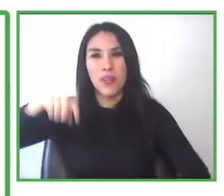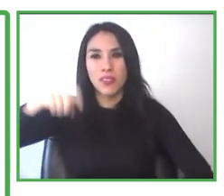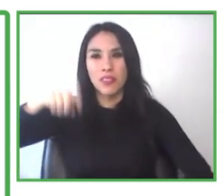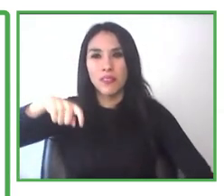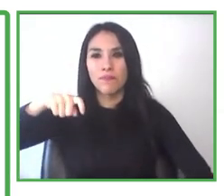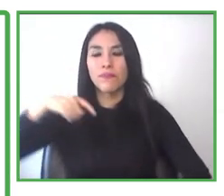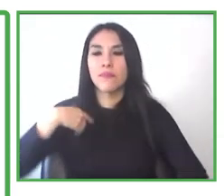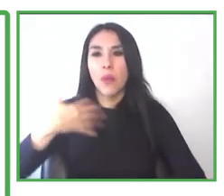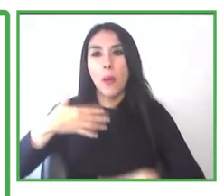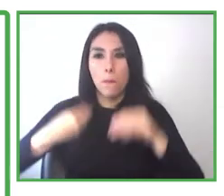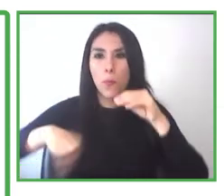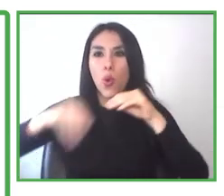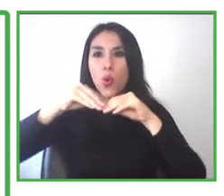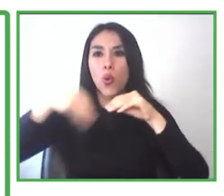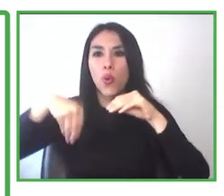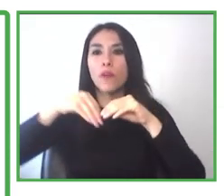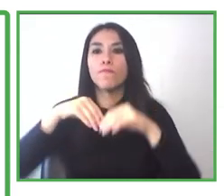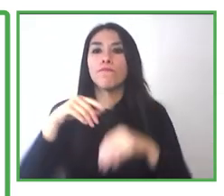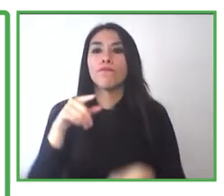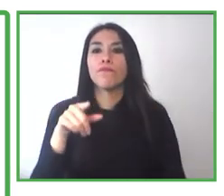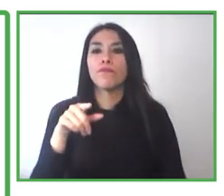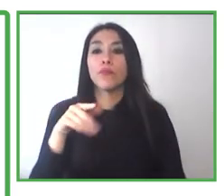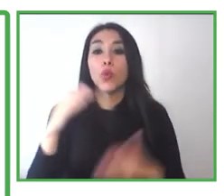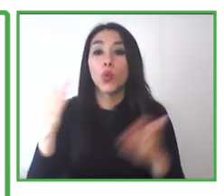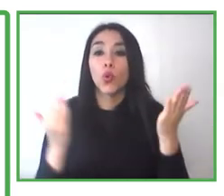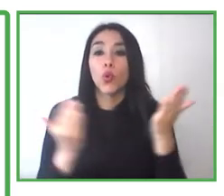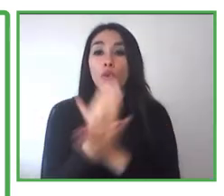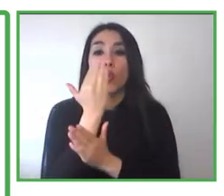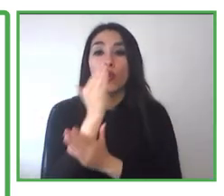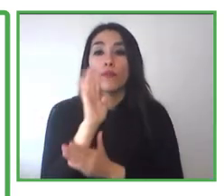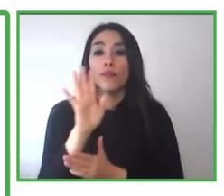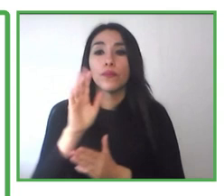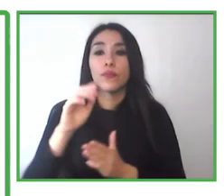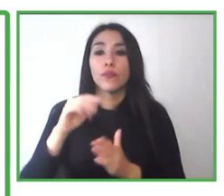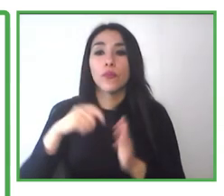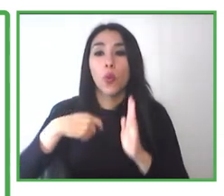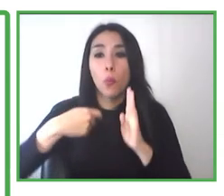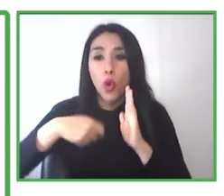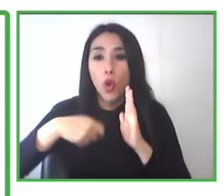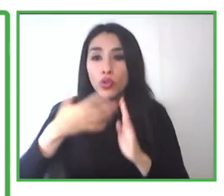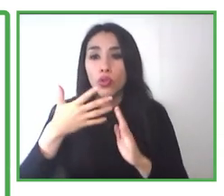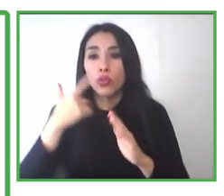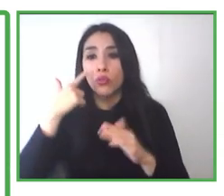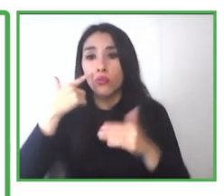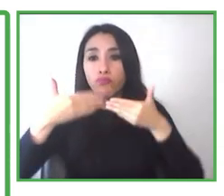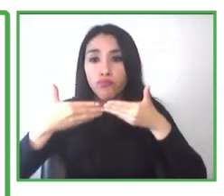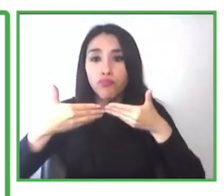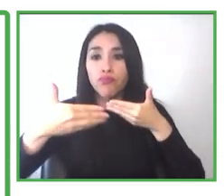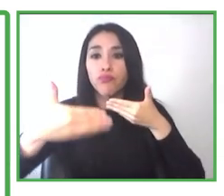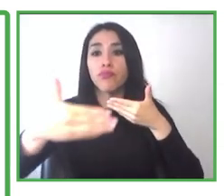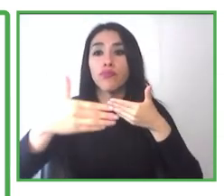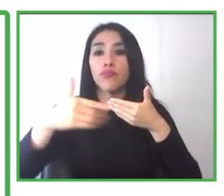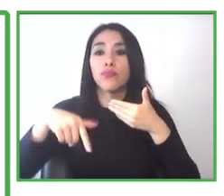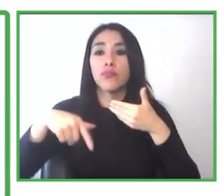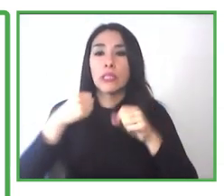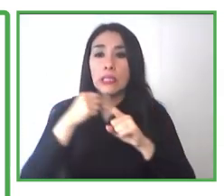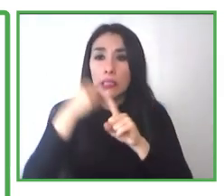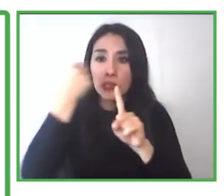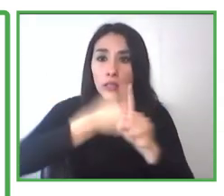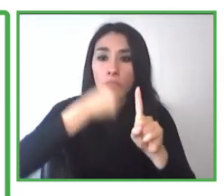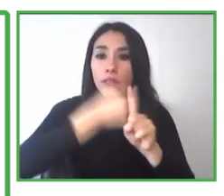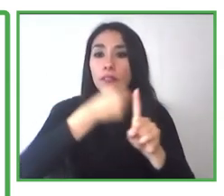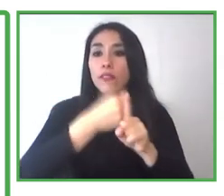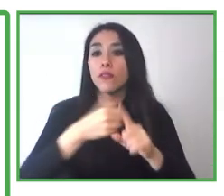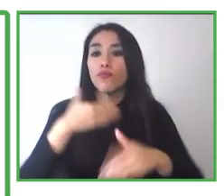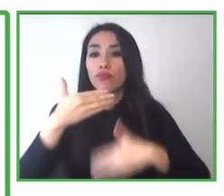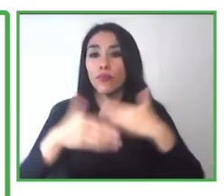And since 2014, it's a program that is financed by the municipality itself. And from